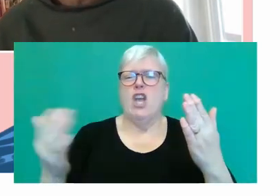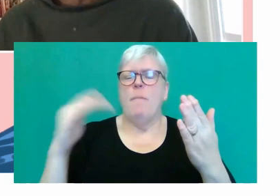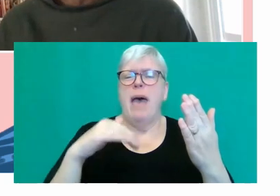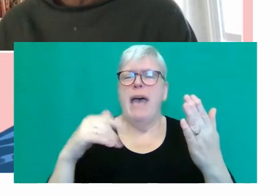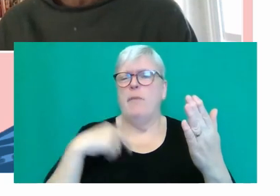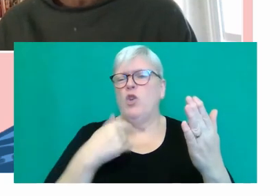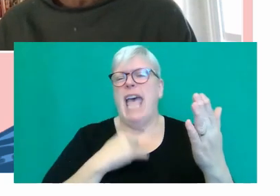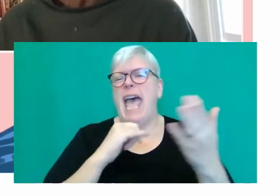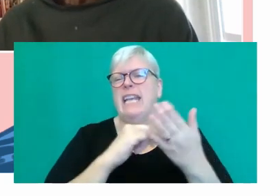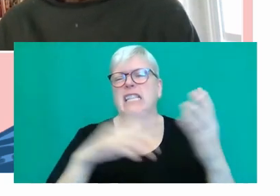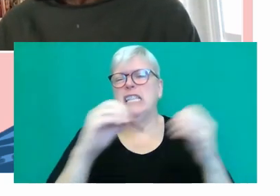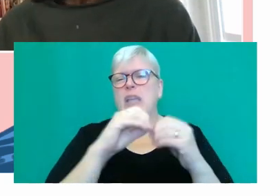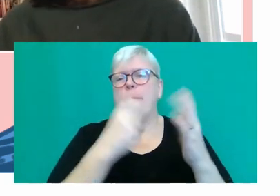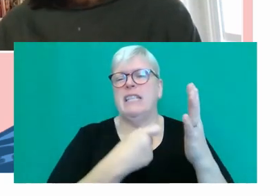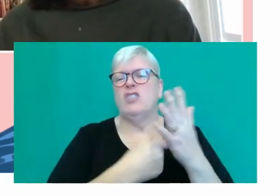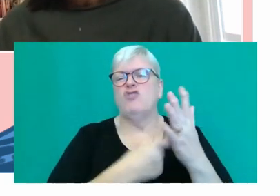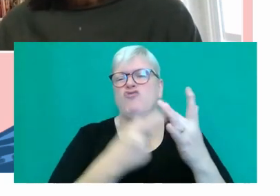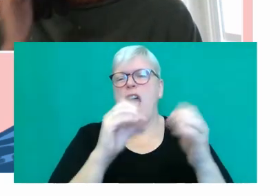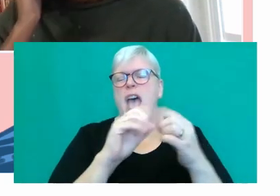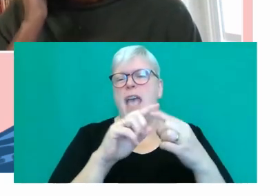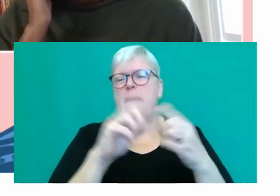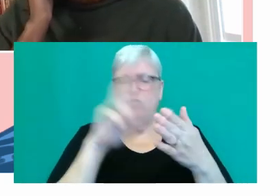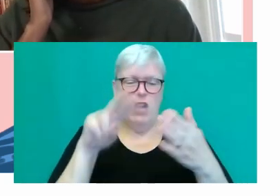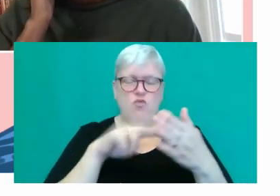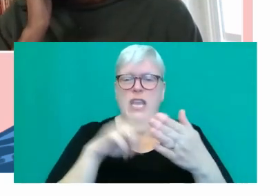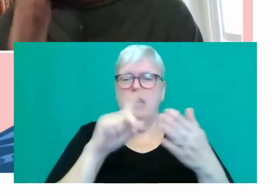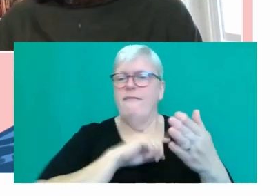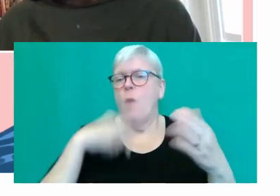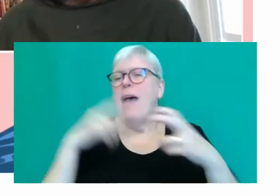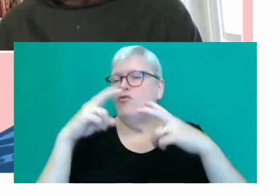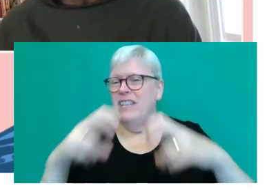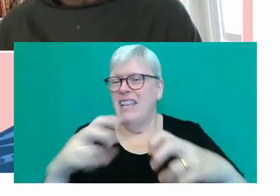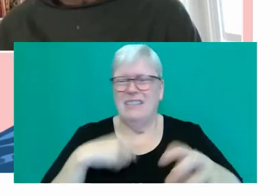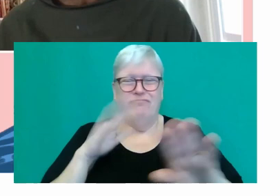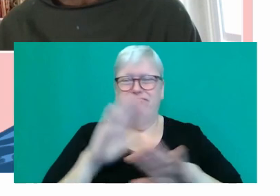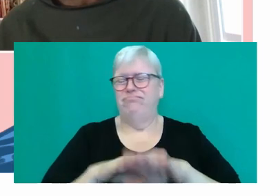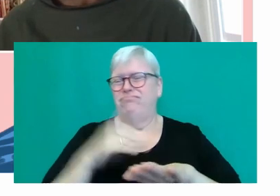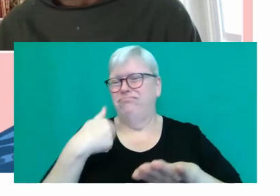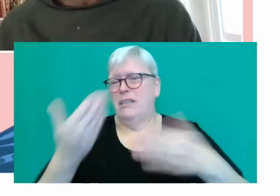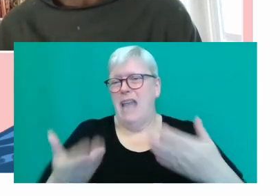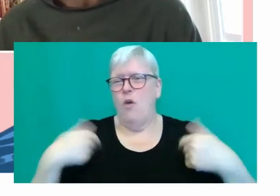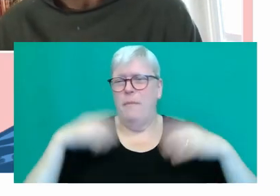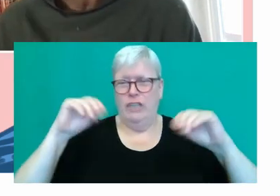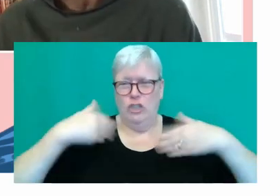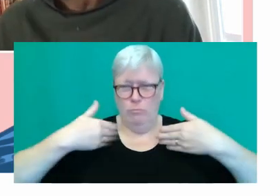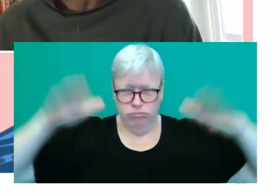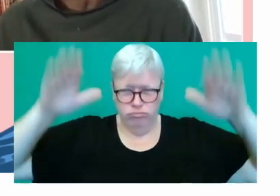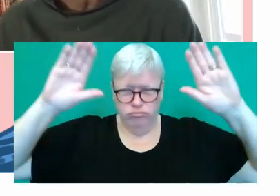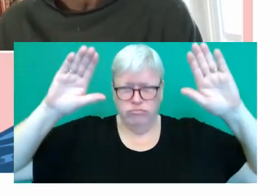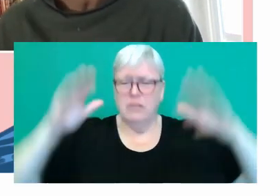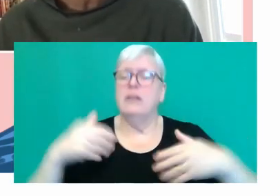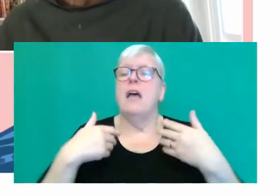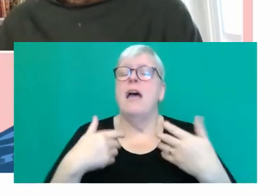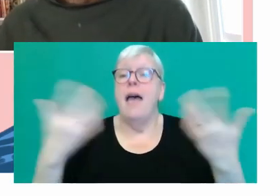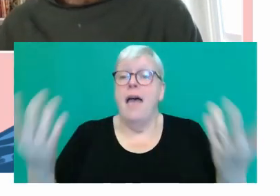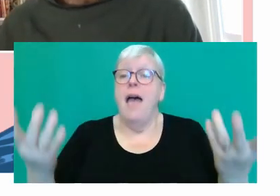to read any more medical journals. So yes, there, there is that sort of, you know, doing the grunt work of finding out, but I enjoy